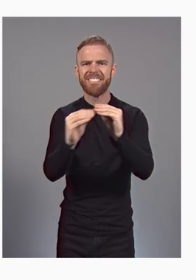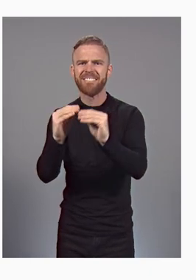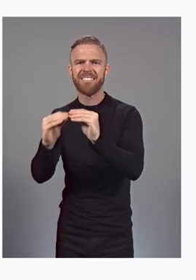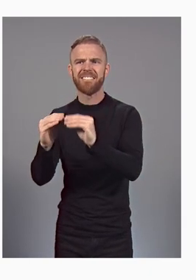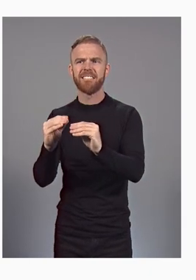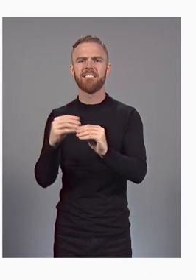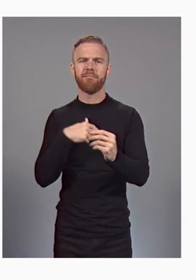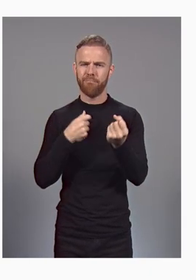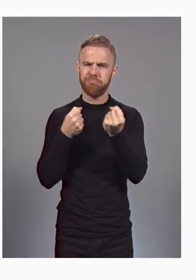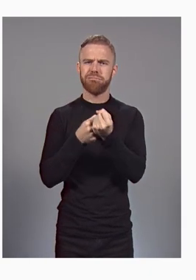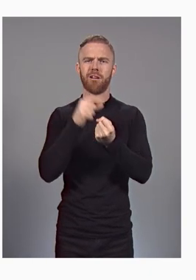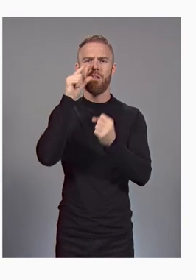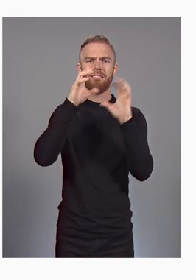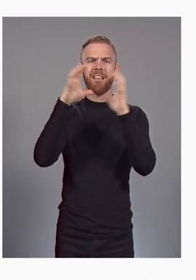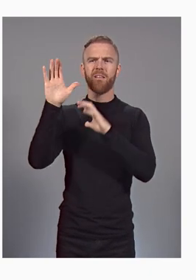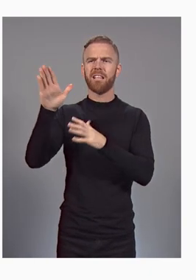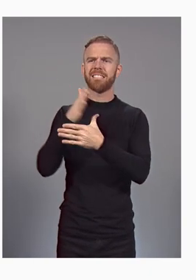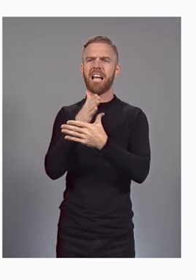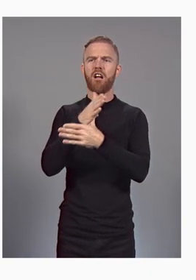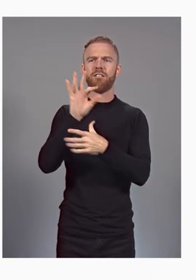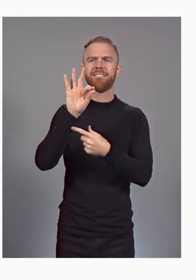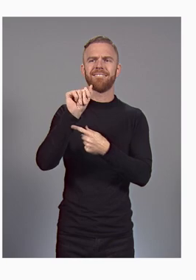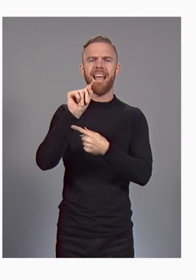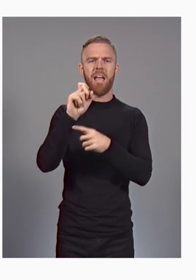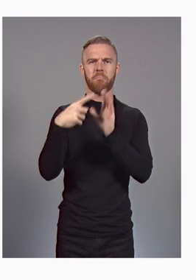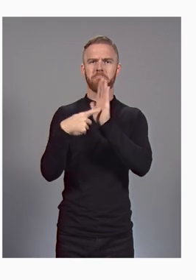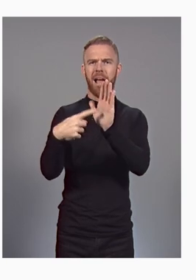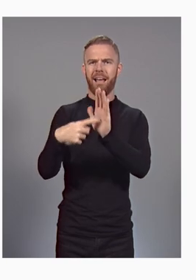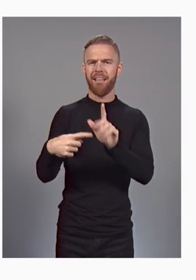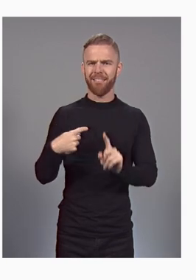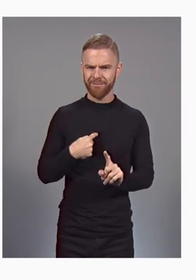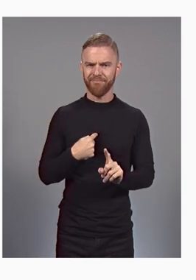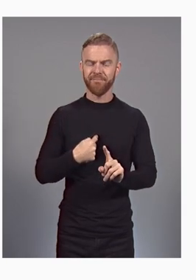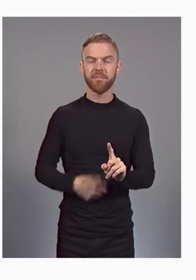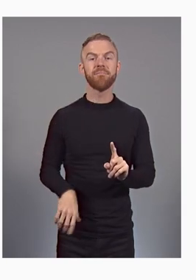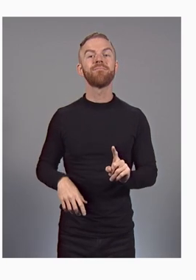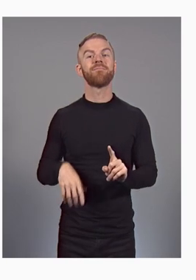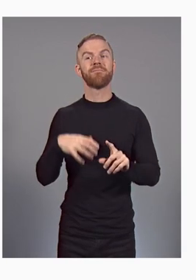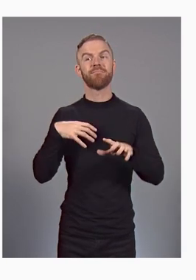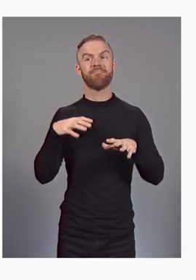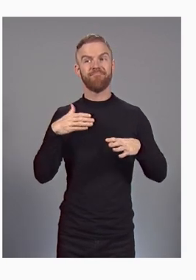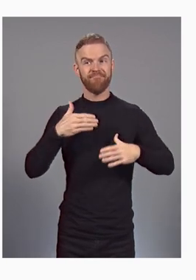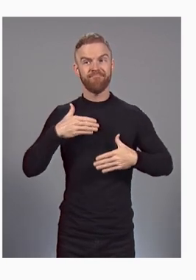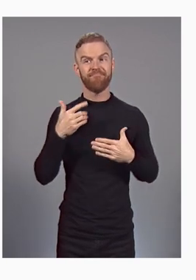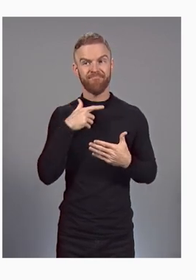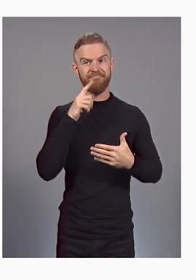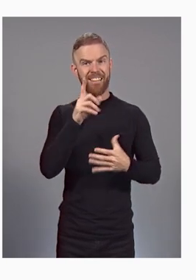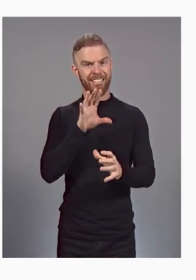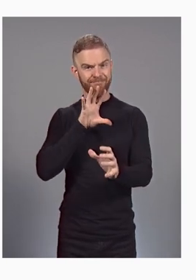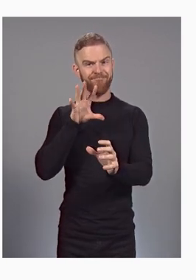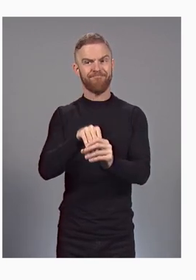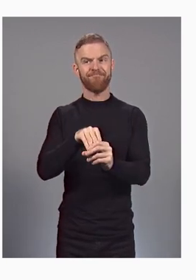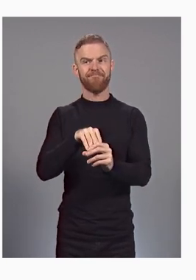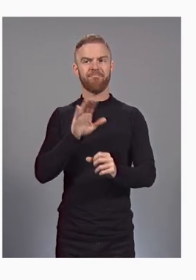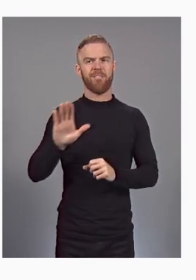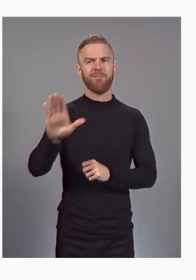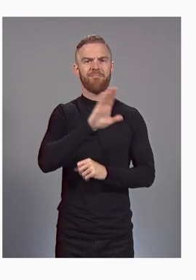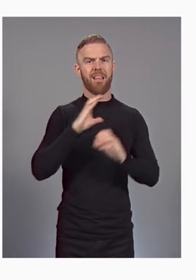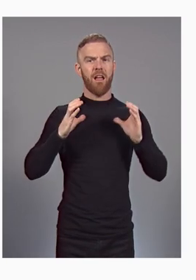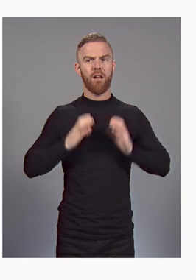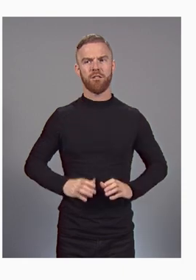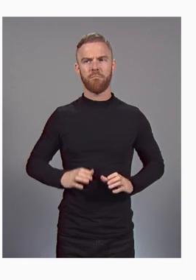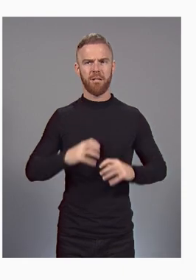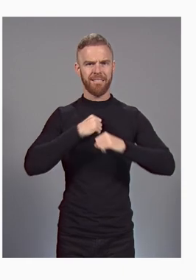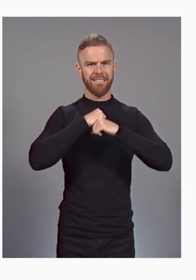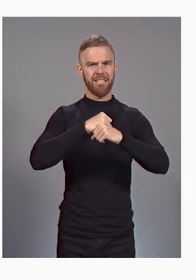Cloud's shared fate model. By taking an active stake in the security posture of all of our customers, we can